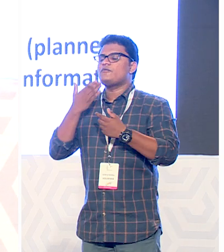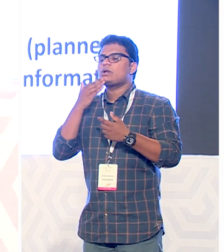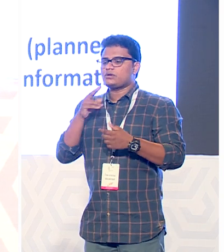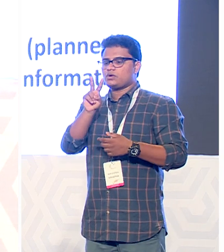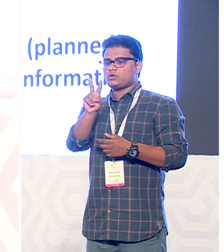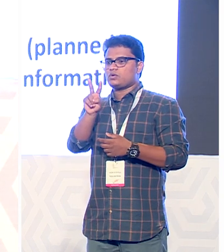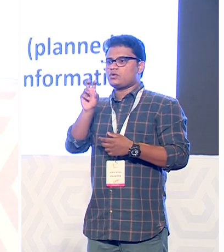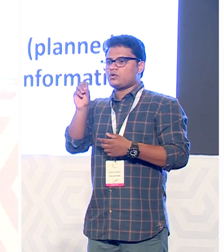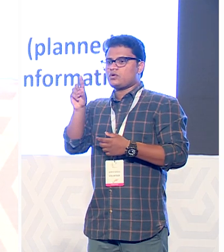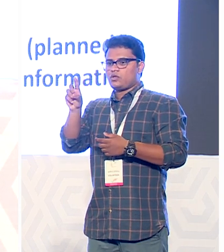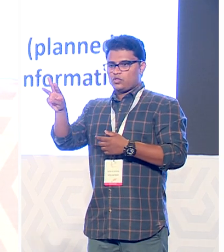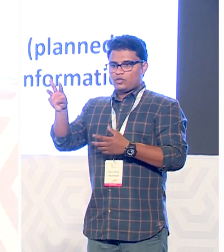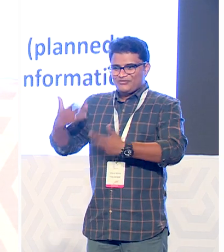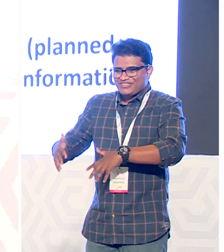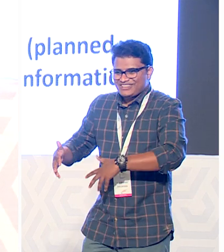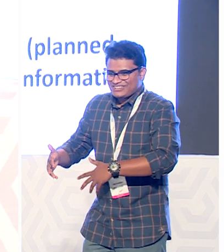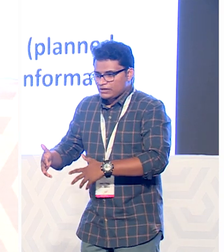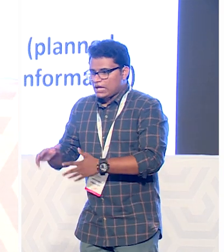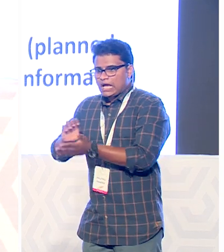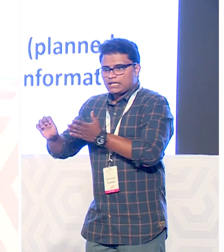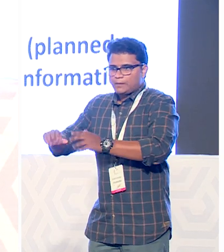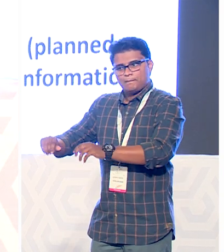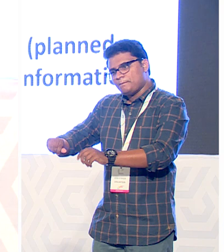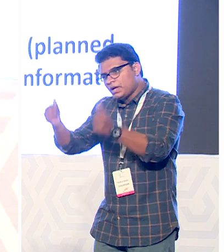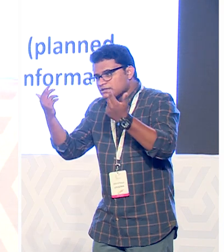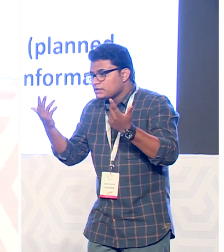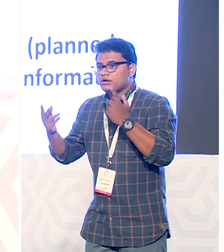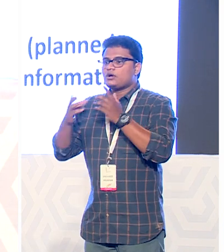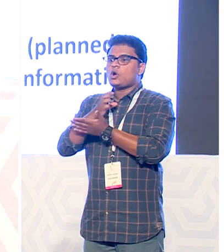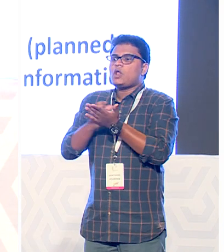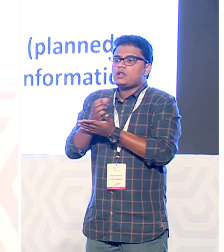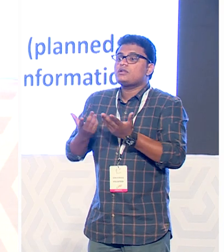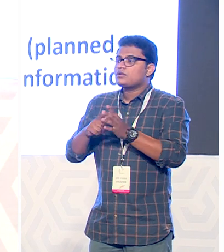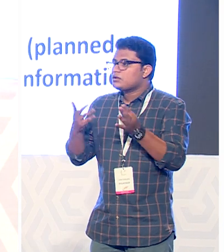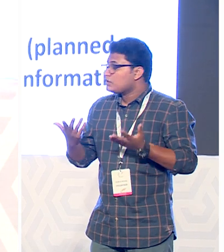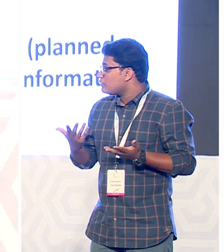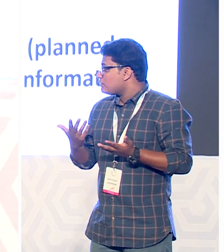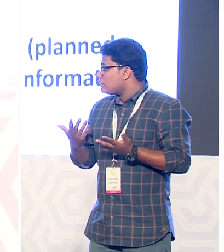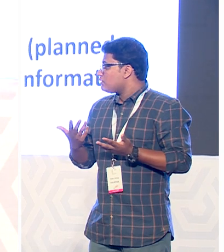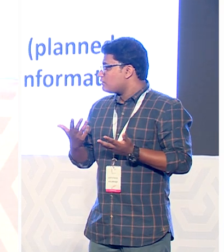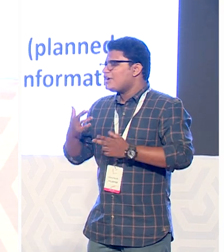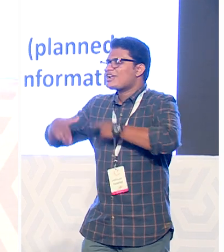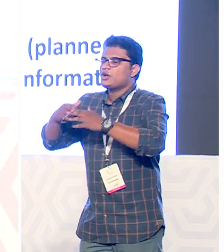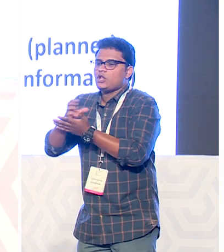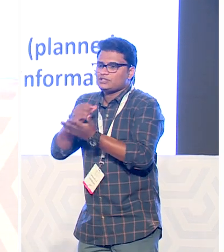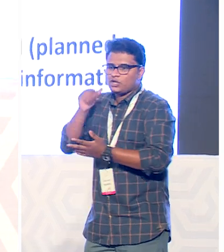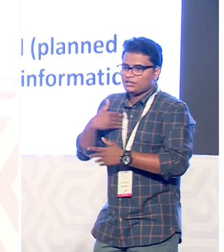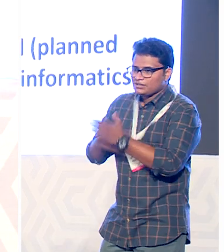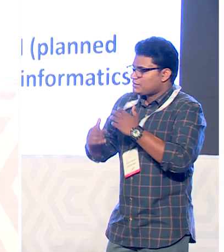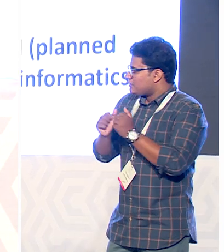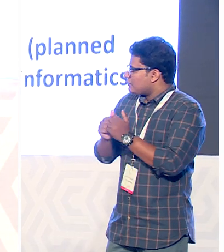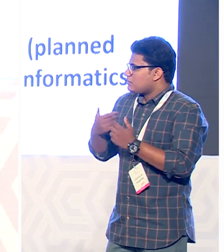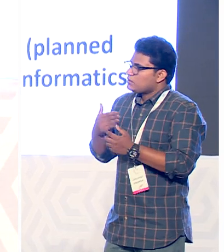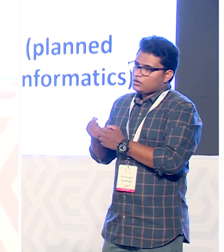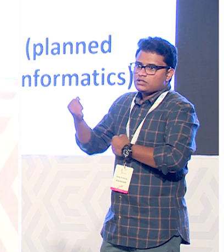and immediately I cleared the exam the college was the regular college they were again